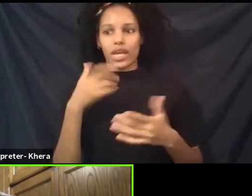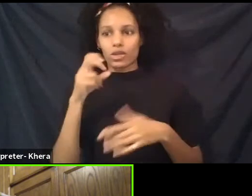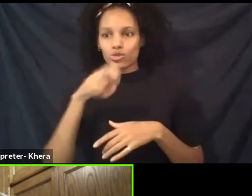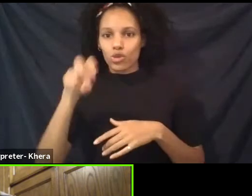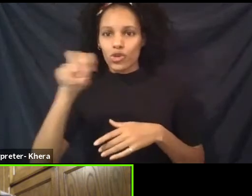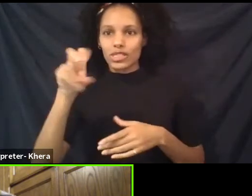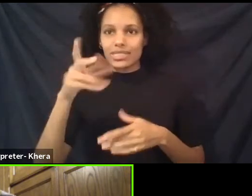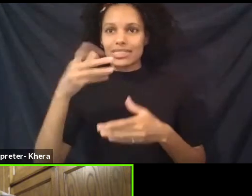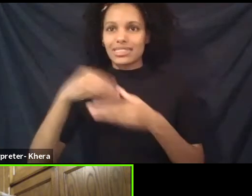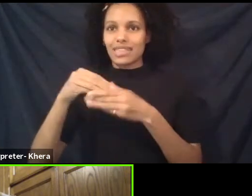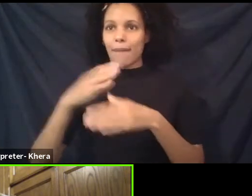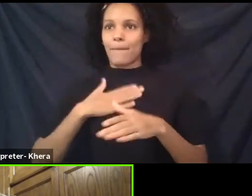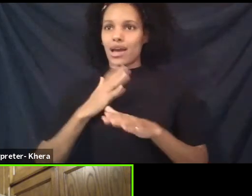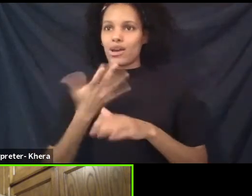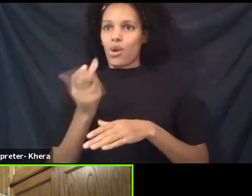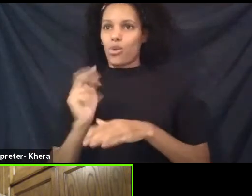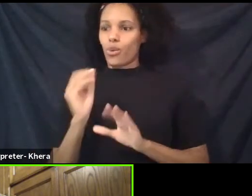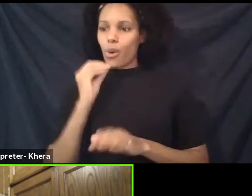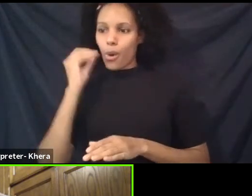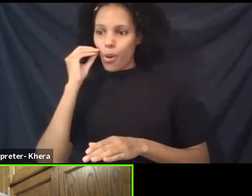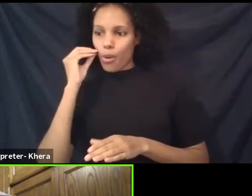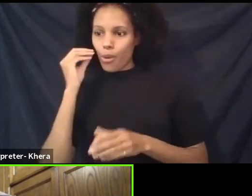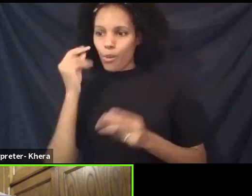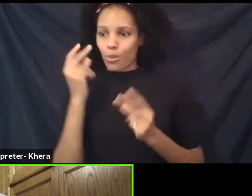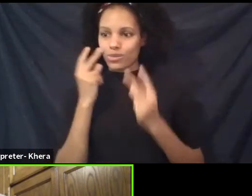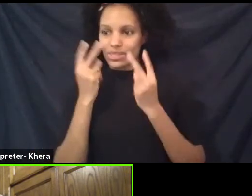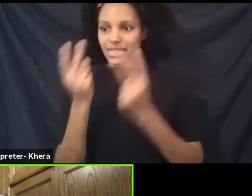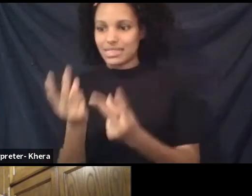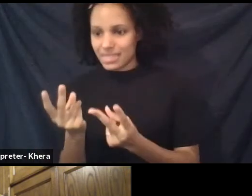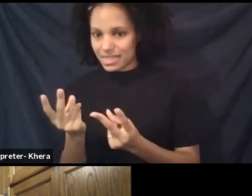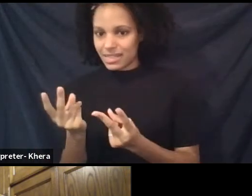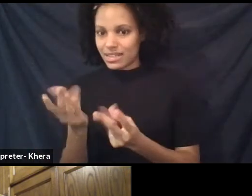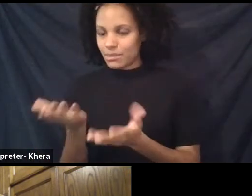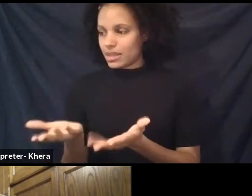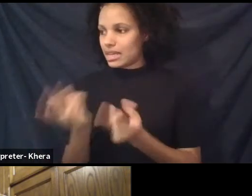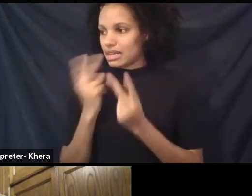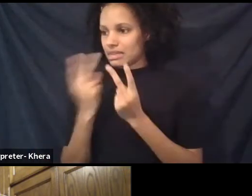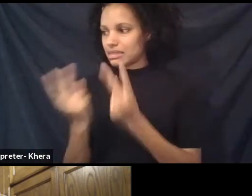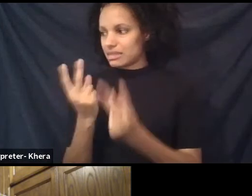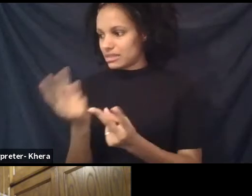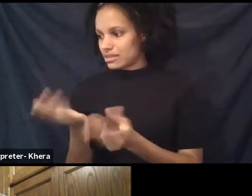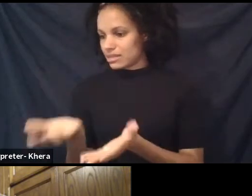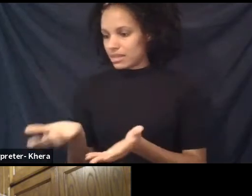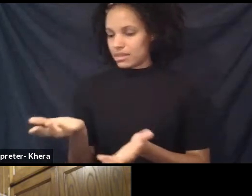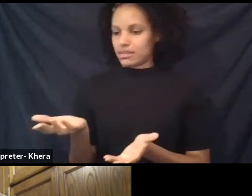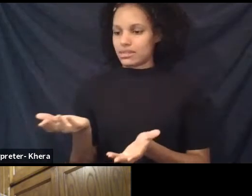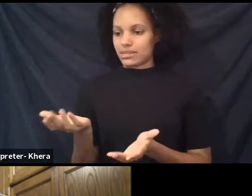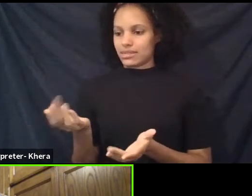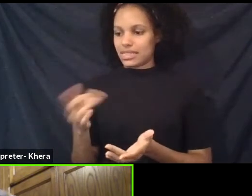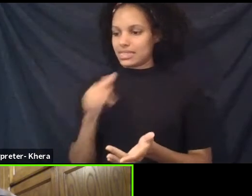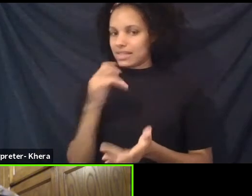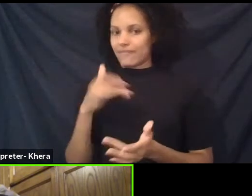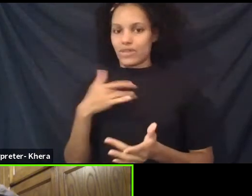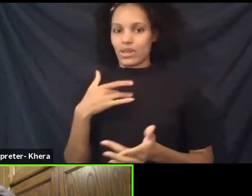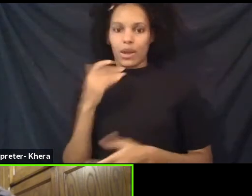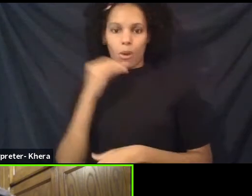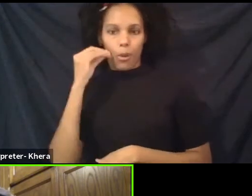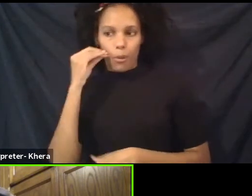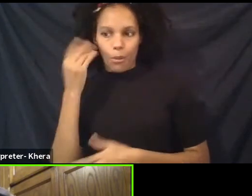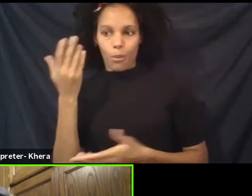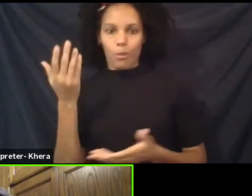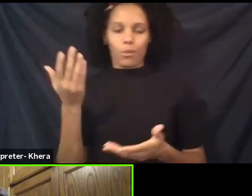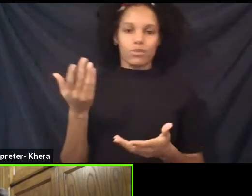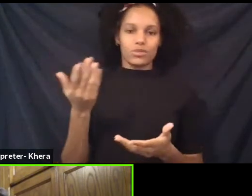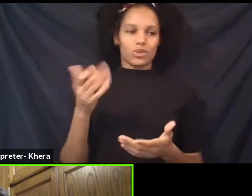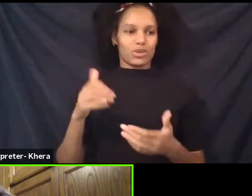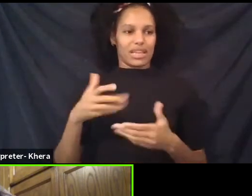It's supposed to be home. Why does it not feel like home? Yes. And, uh, that really bothered me. And then my family was